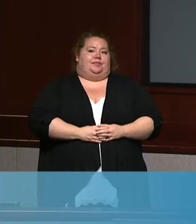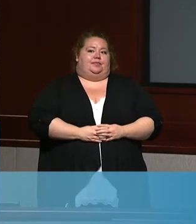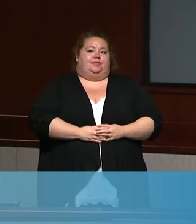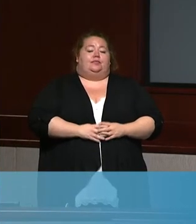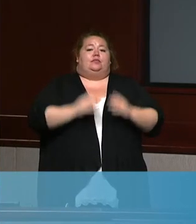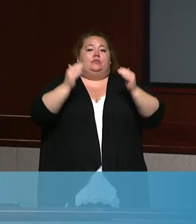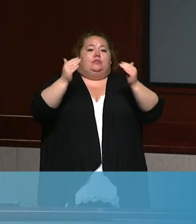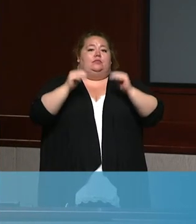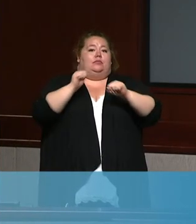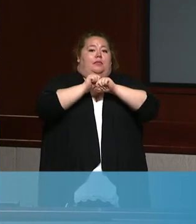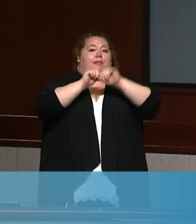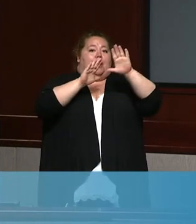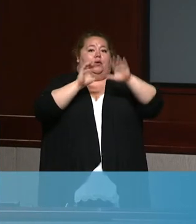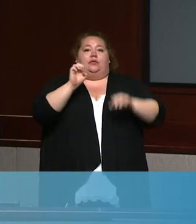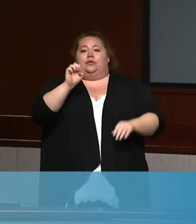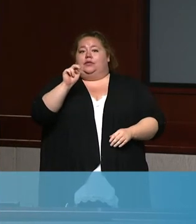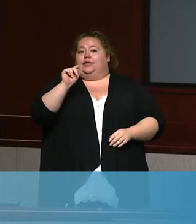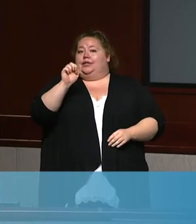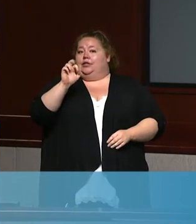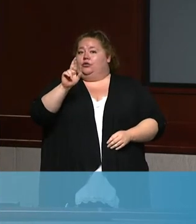Mountain Enterprise, are you on the line?